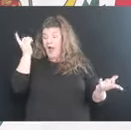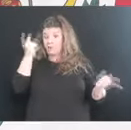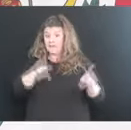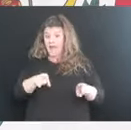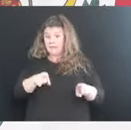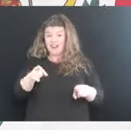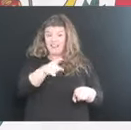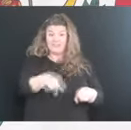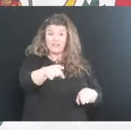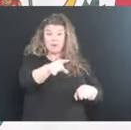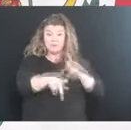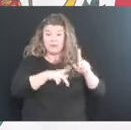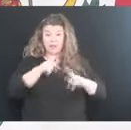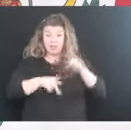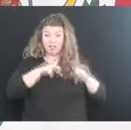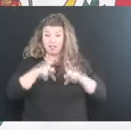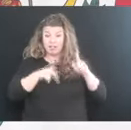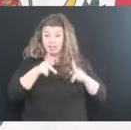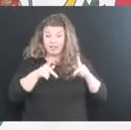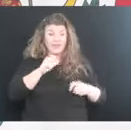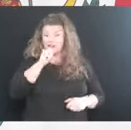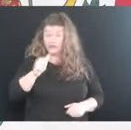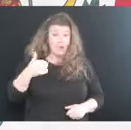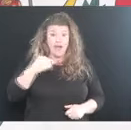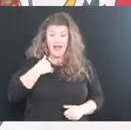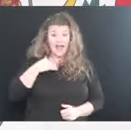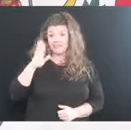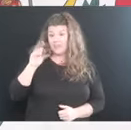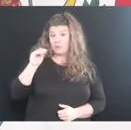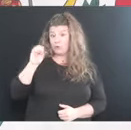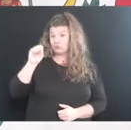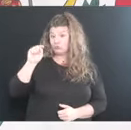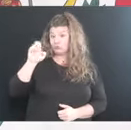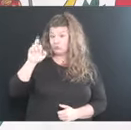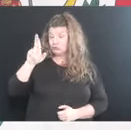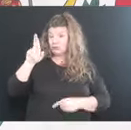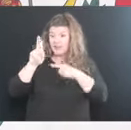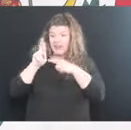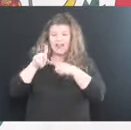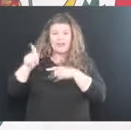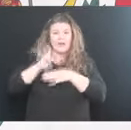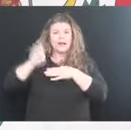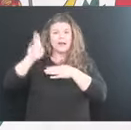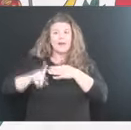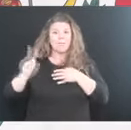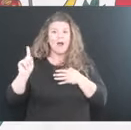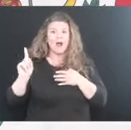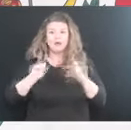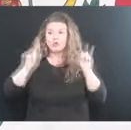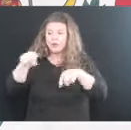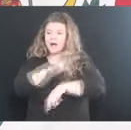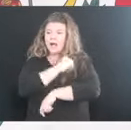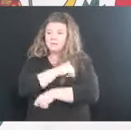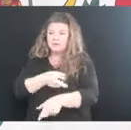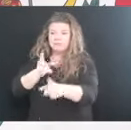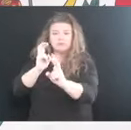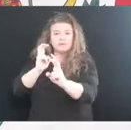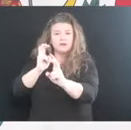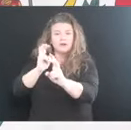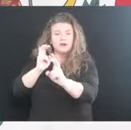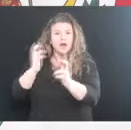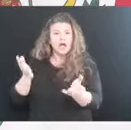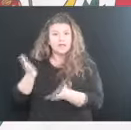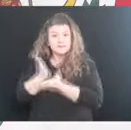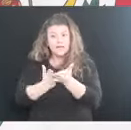those people that don't have their booster shots are ending up in the hospital and we're losing some of them.